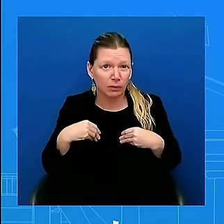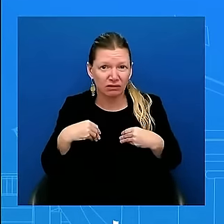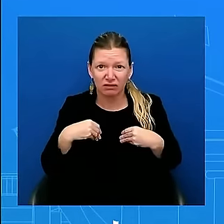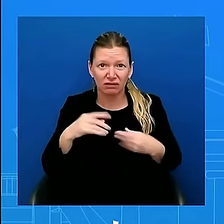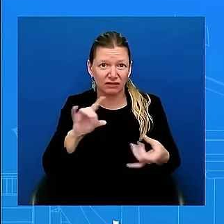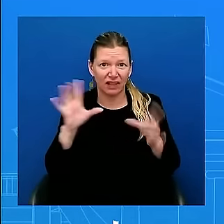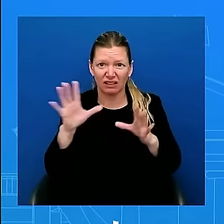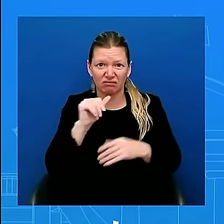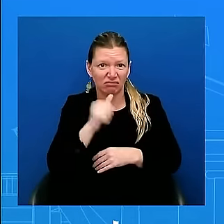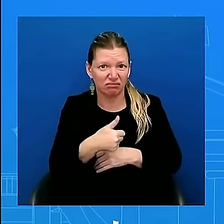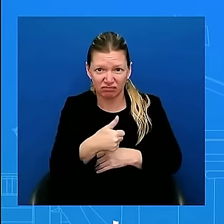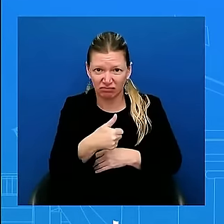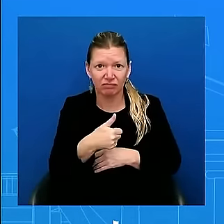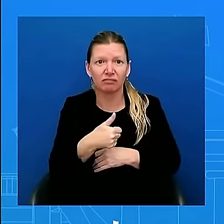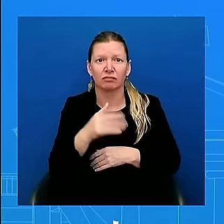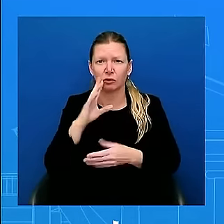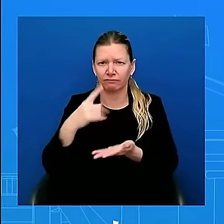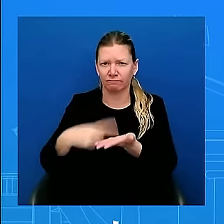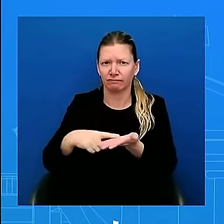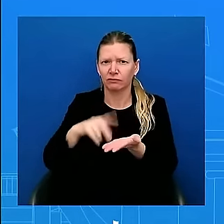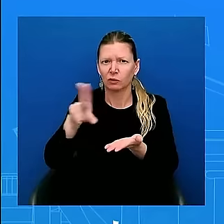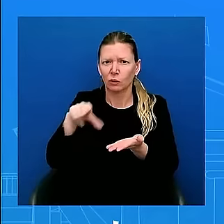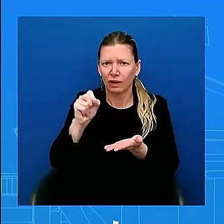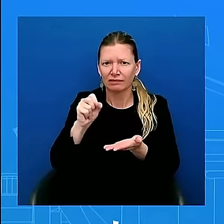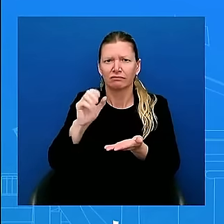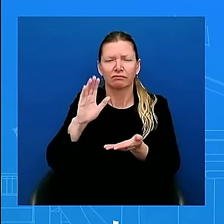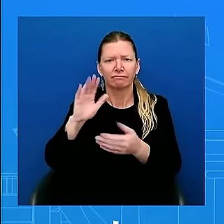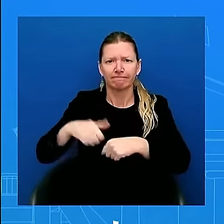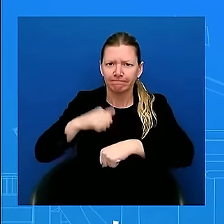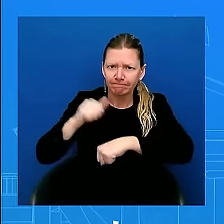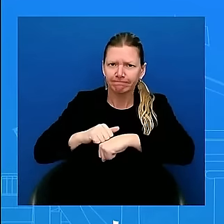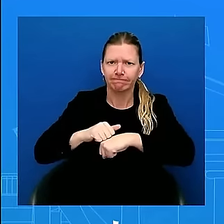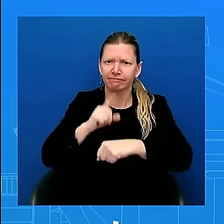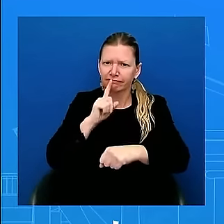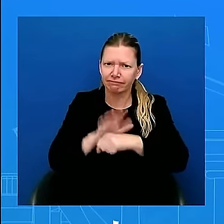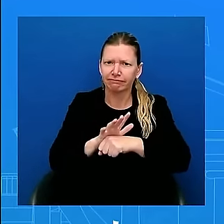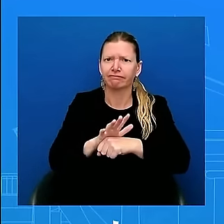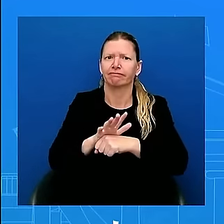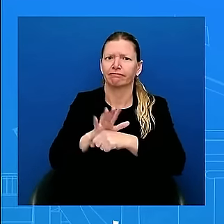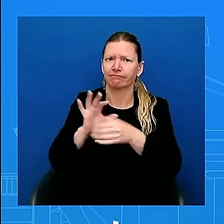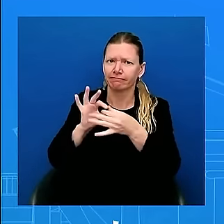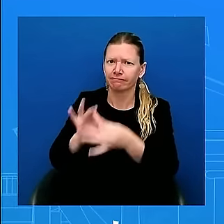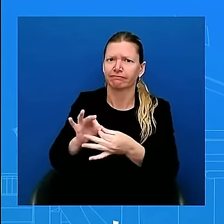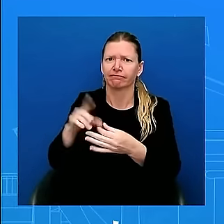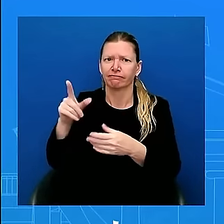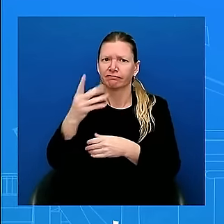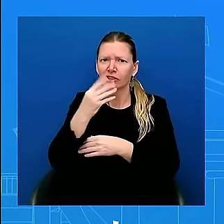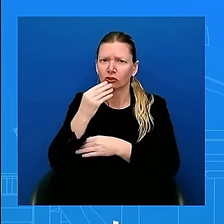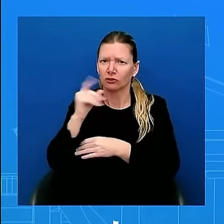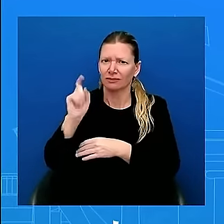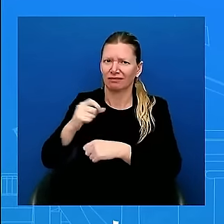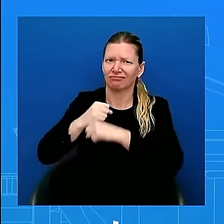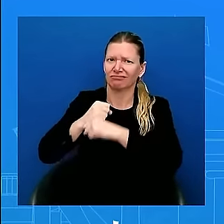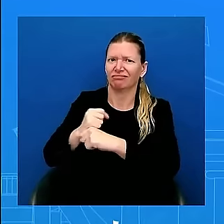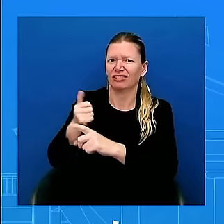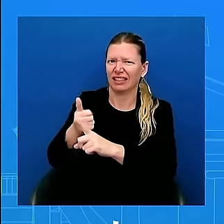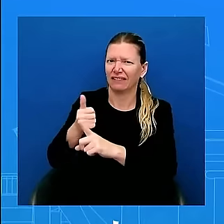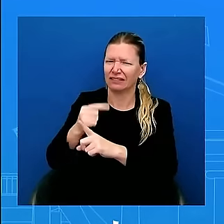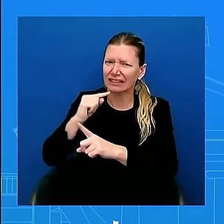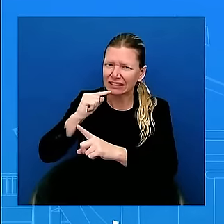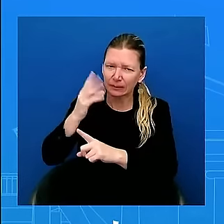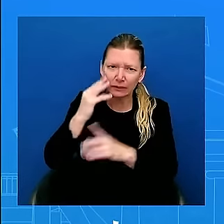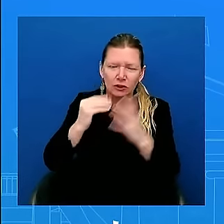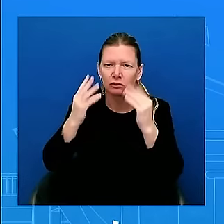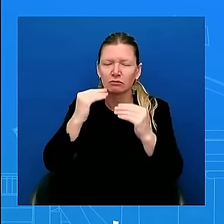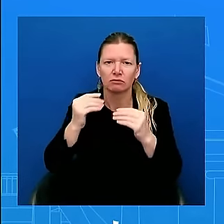and its proxy groups continue to demonstrate throughout the region. The president and the prime minister, of course, after their meeting today in the Oval will have a chance to